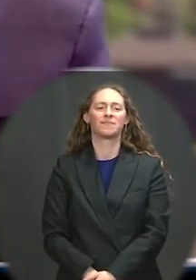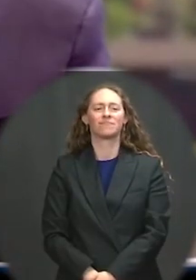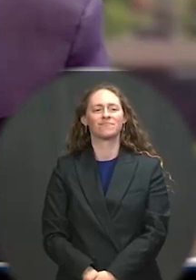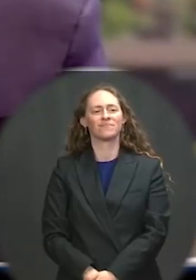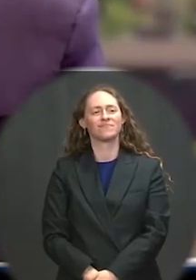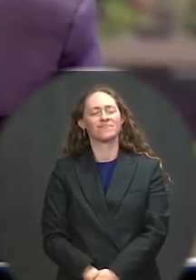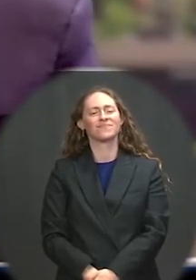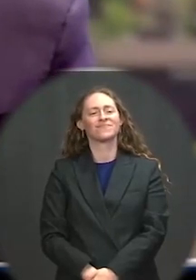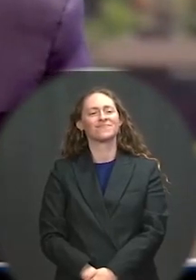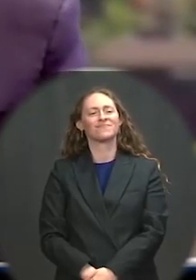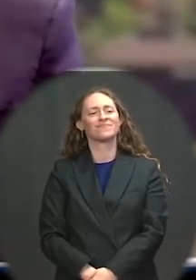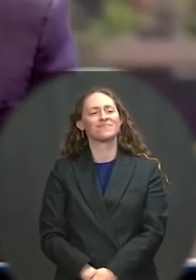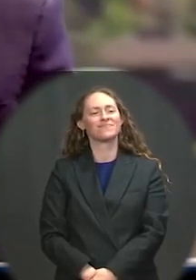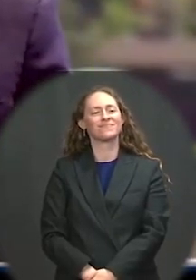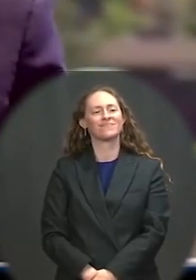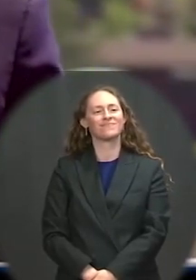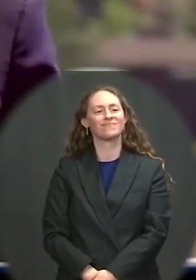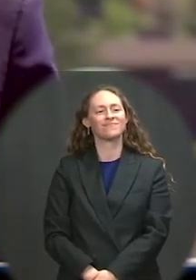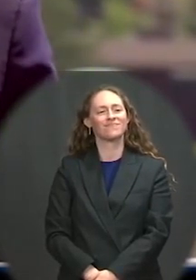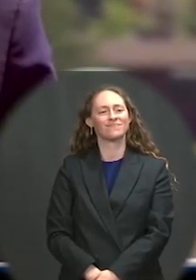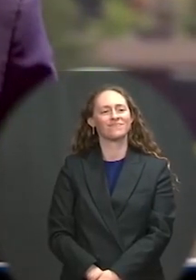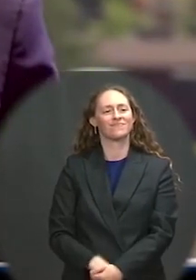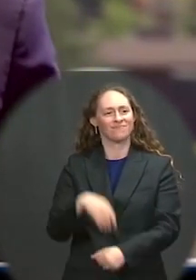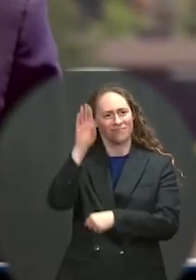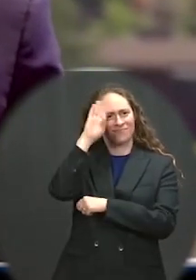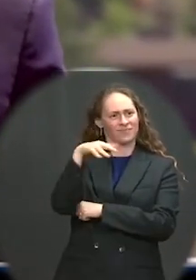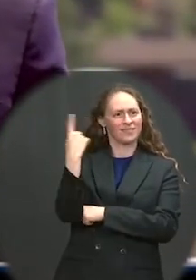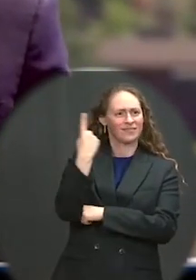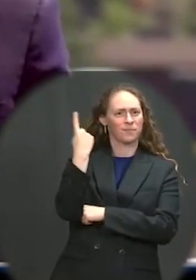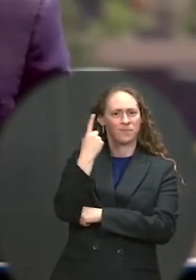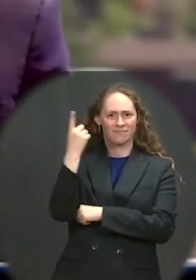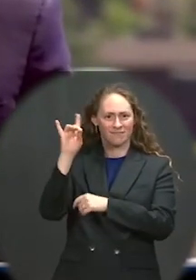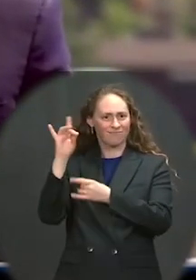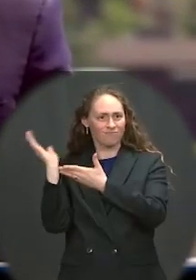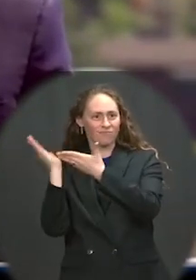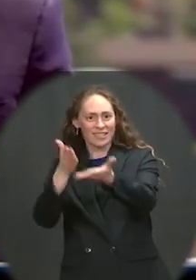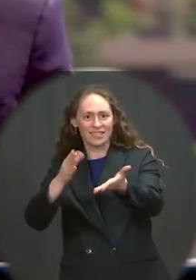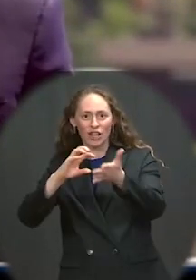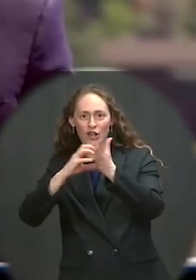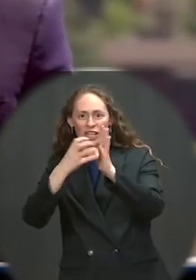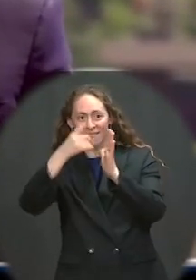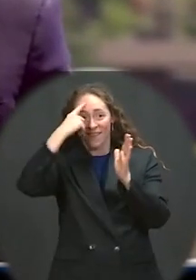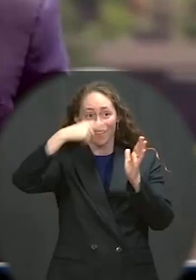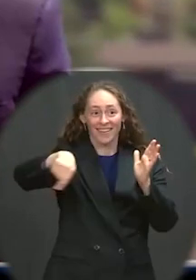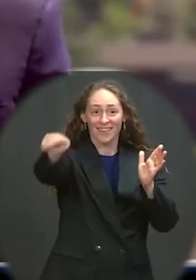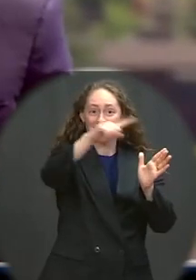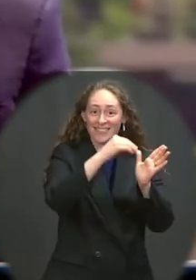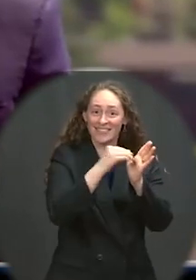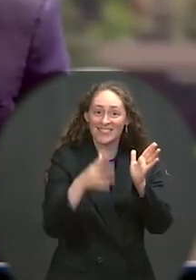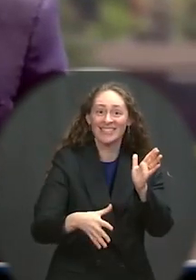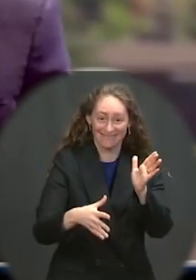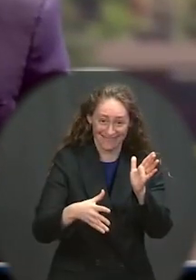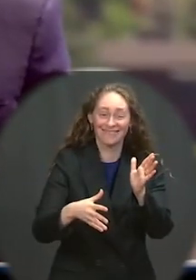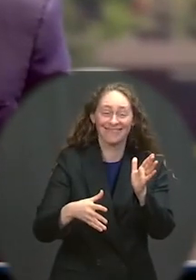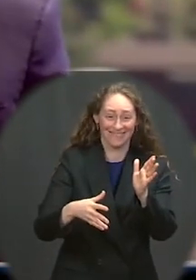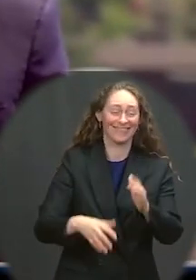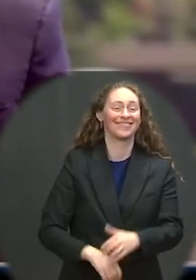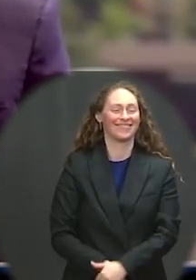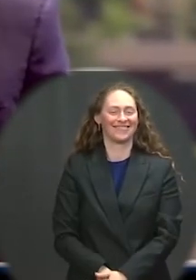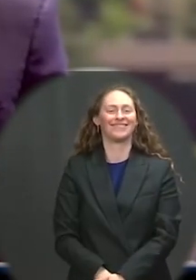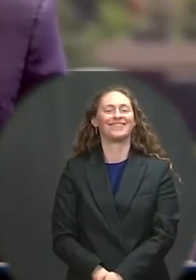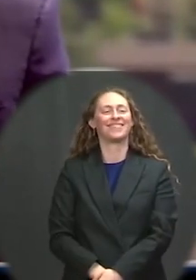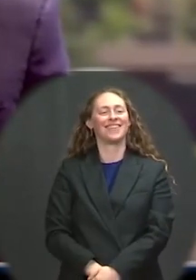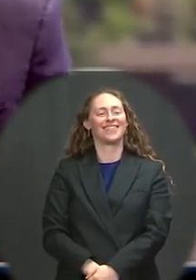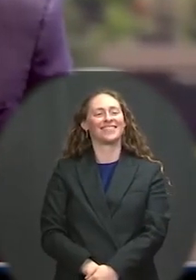particularly a boost in morale. And what you all — what you all achieved together embodies the Coast Guard creed. Always